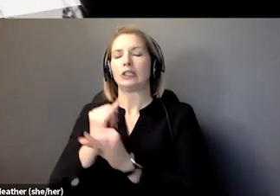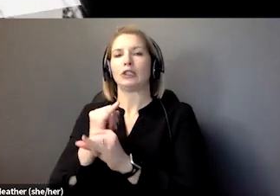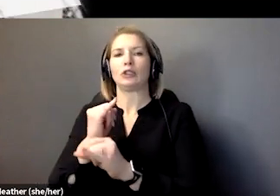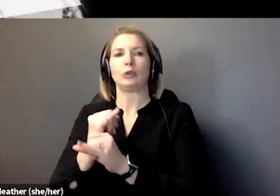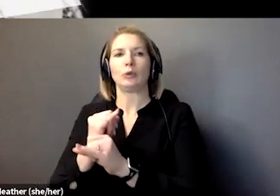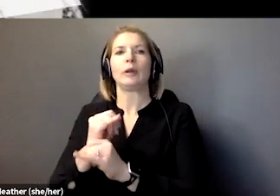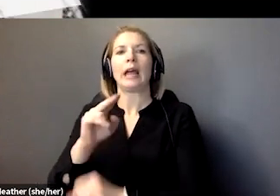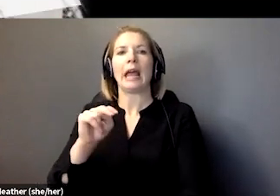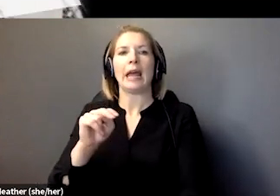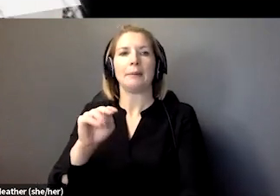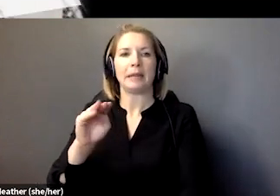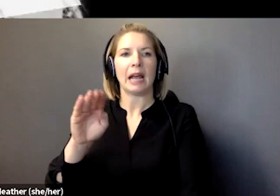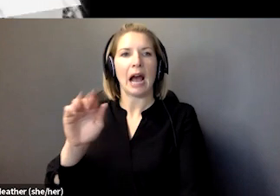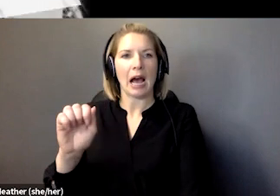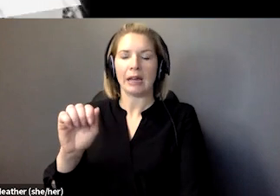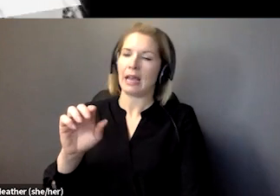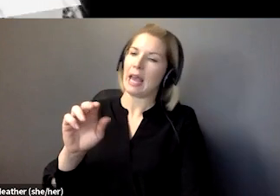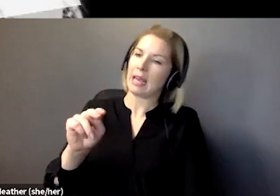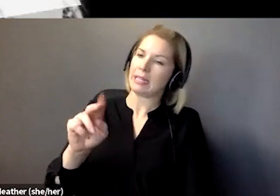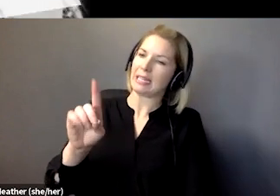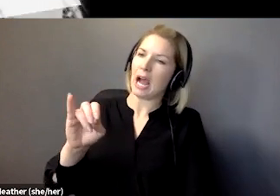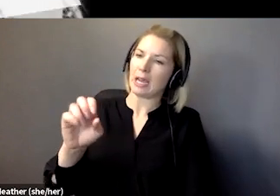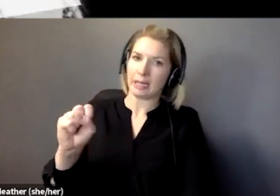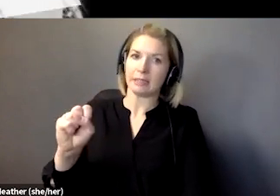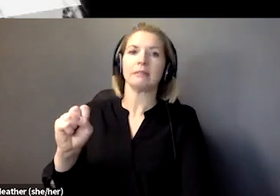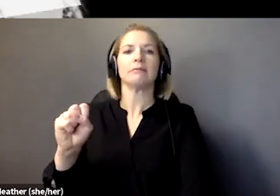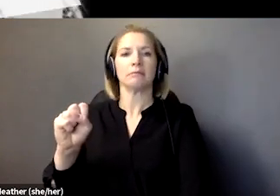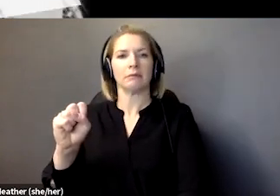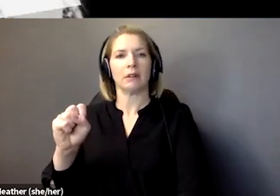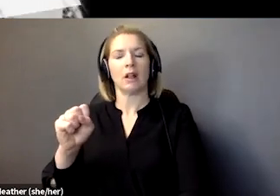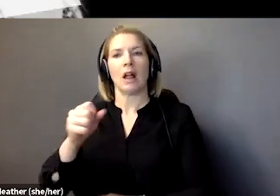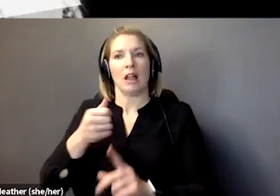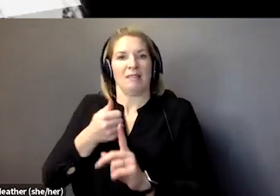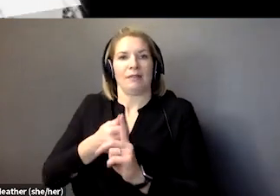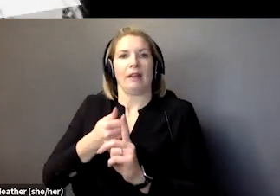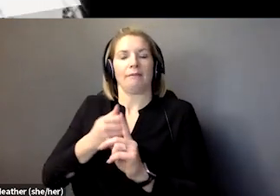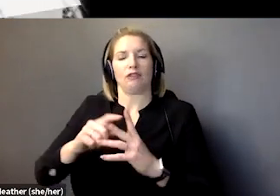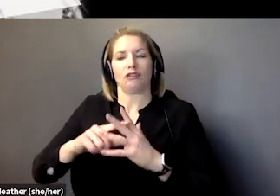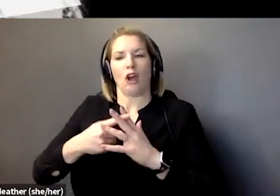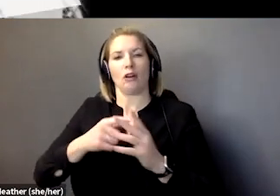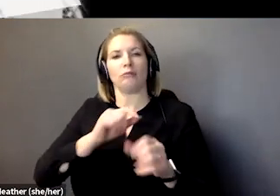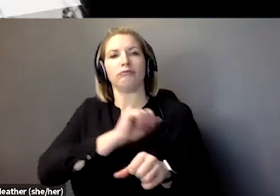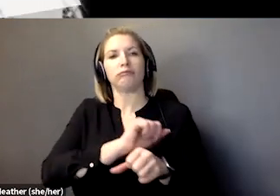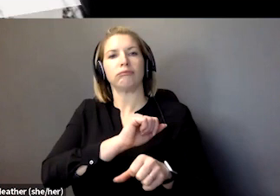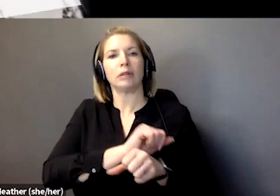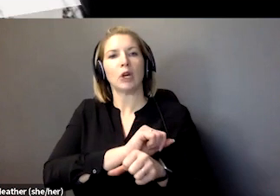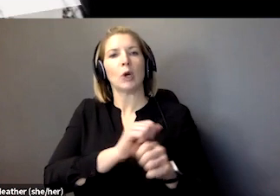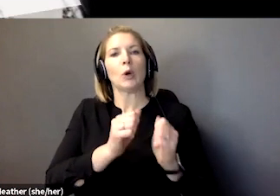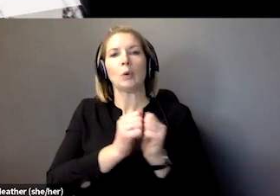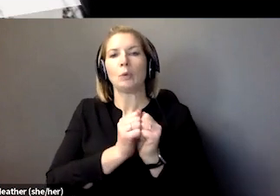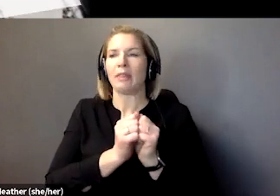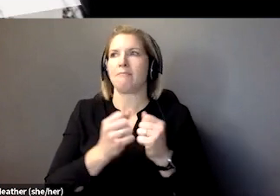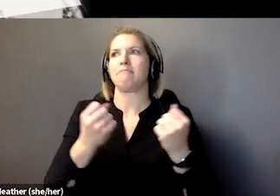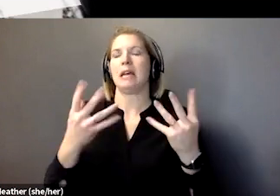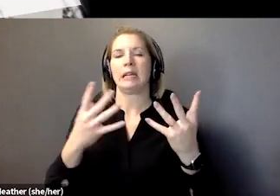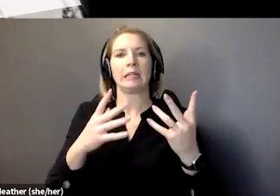career in the Australian Treasury and has had many non-executive roles, including President